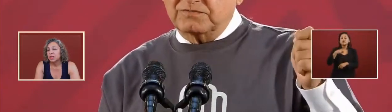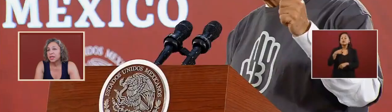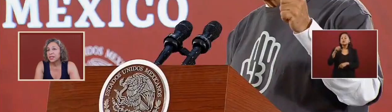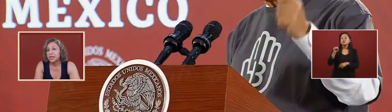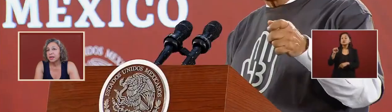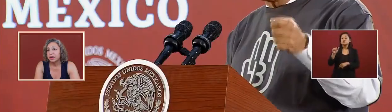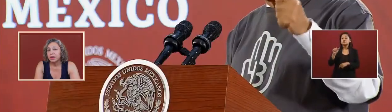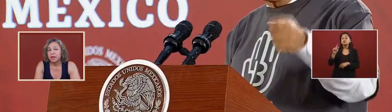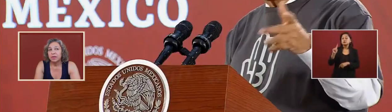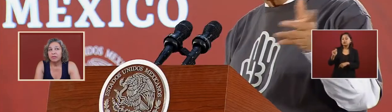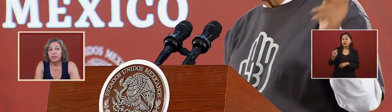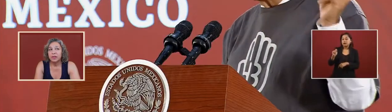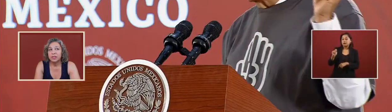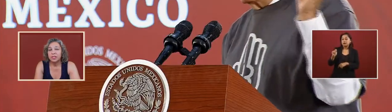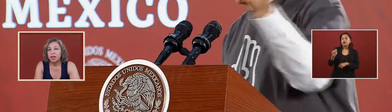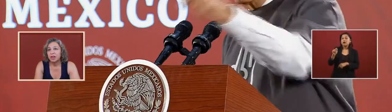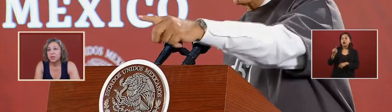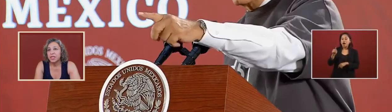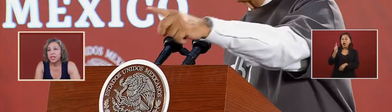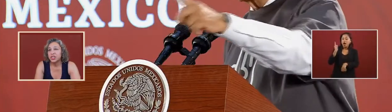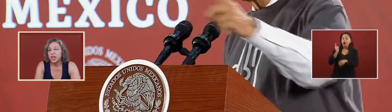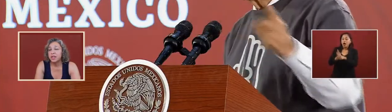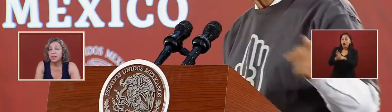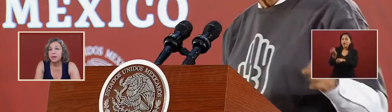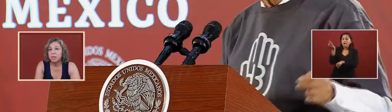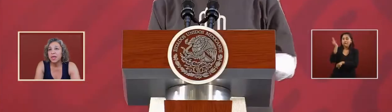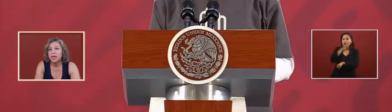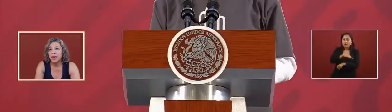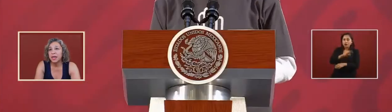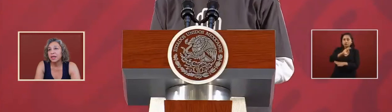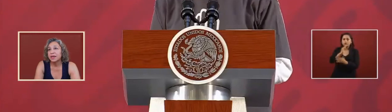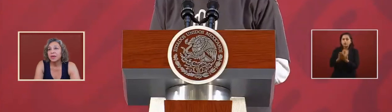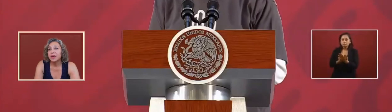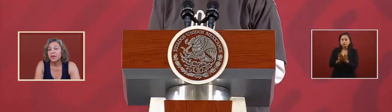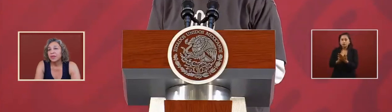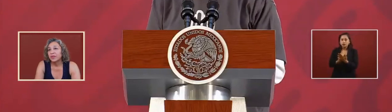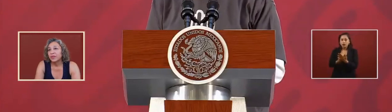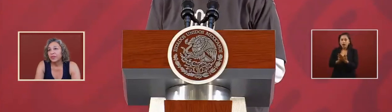utilizing false documentation and then immediately